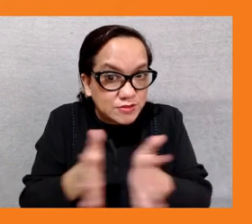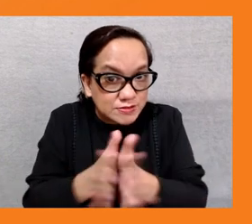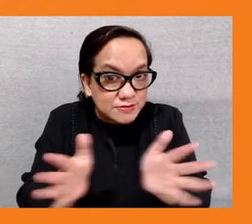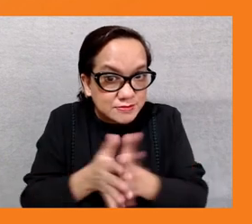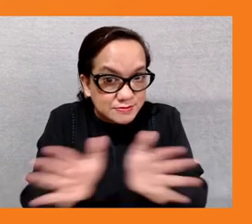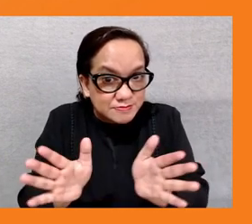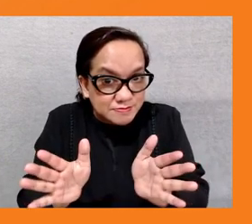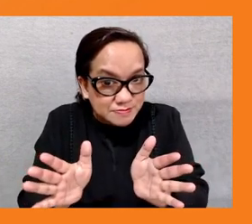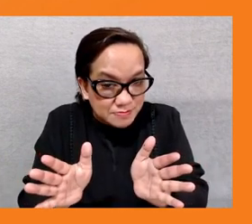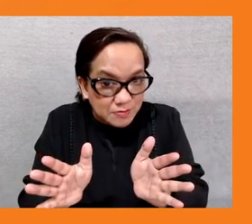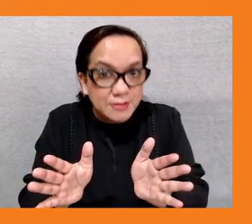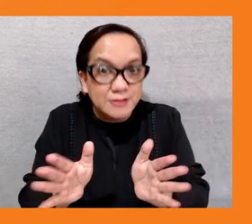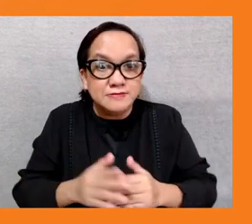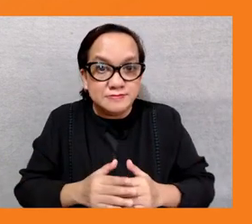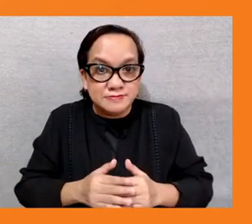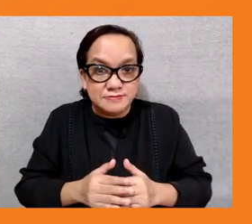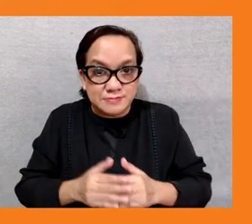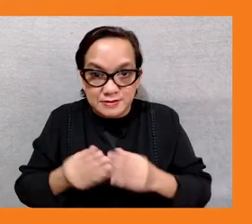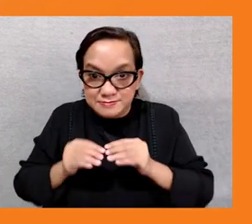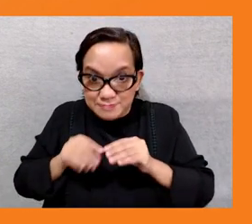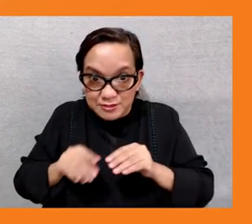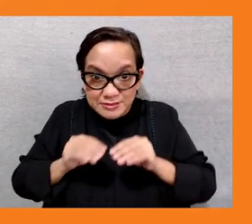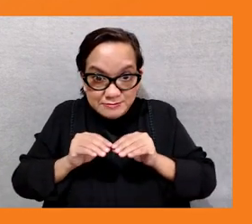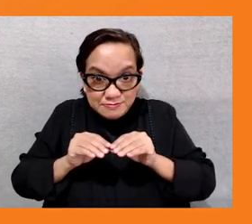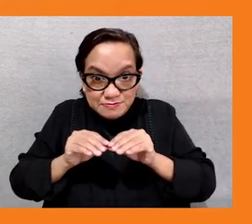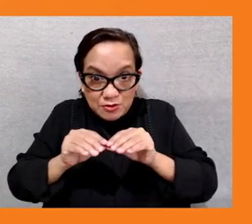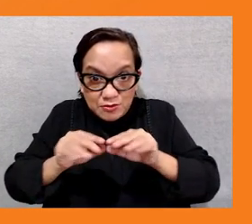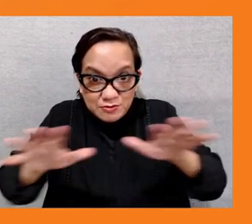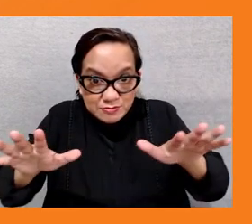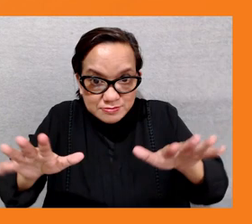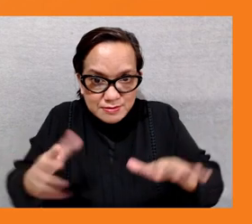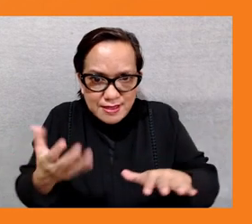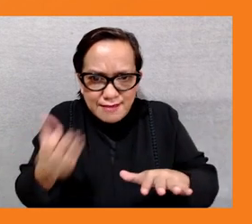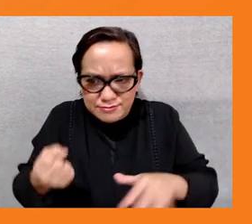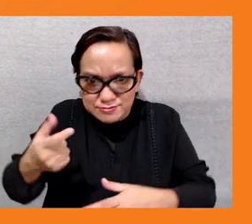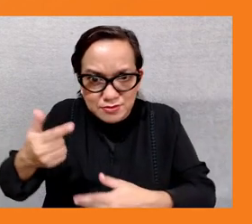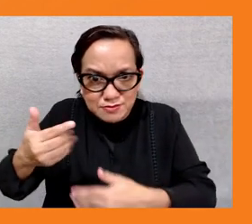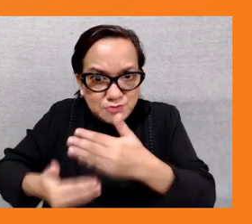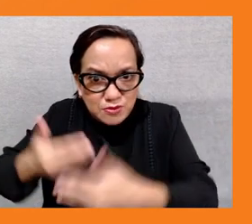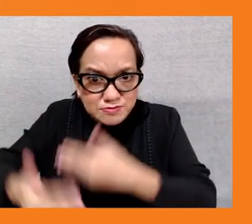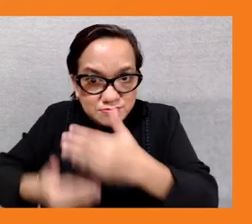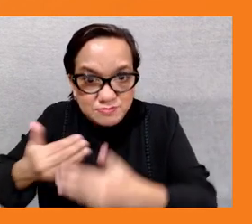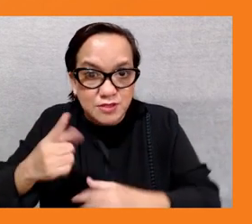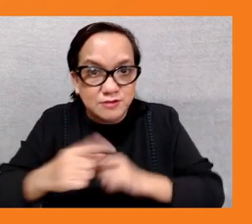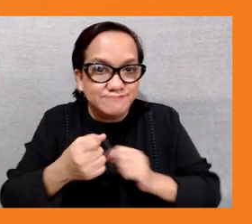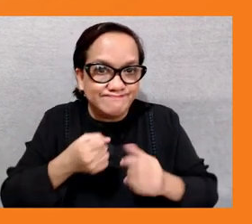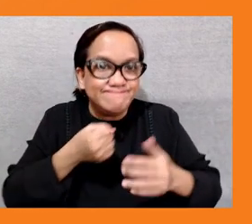how can we promote gender equality and economic inclusion as integral to climate action